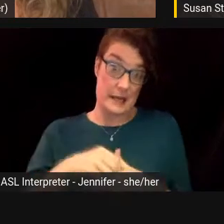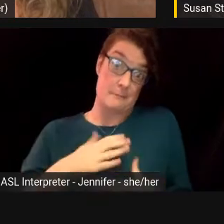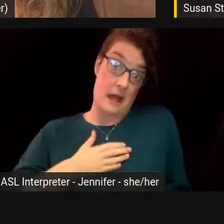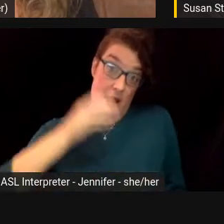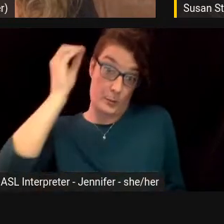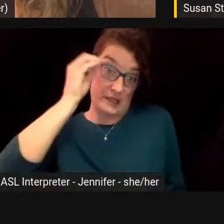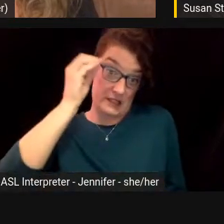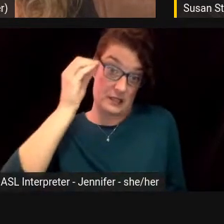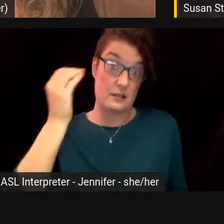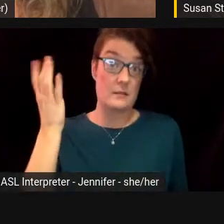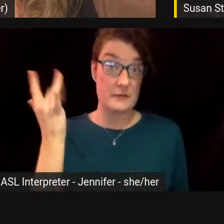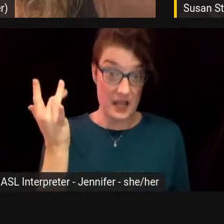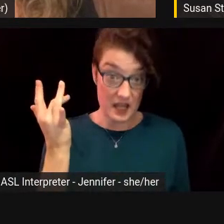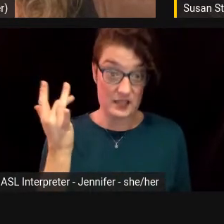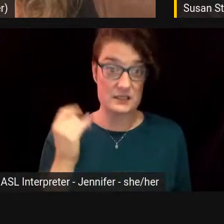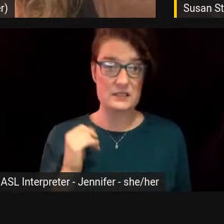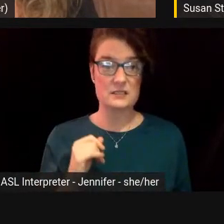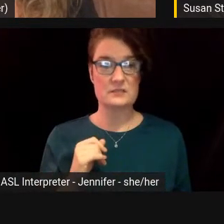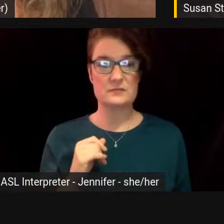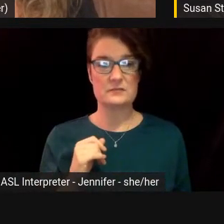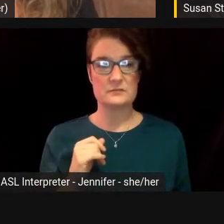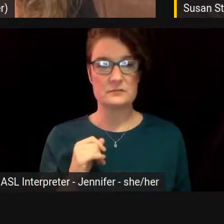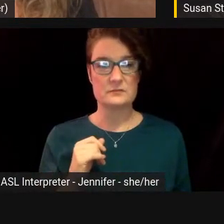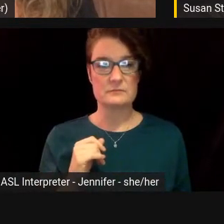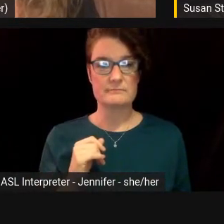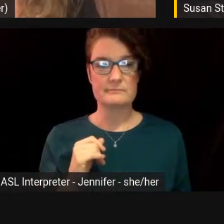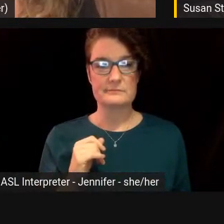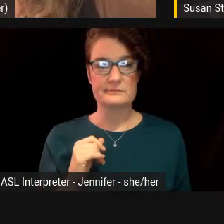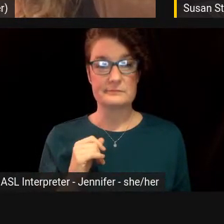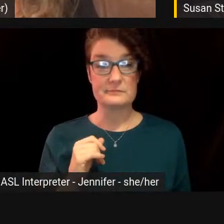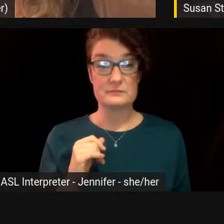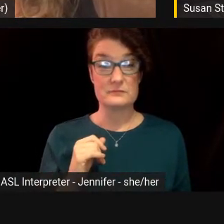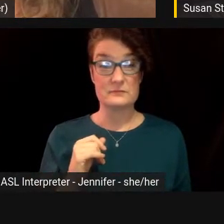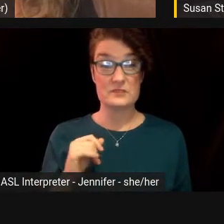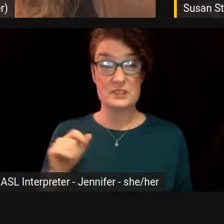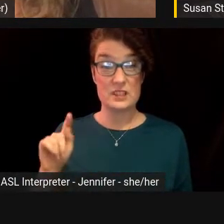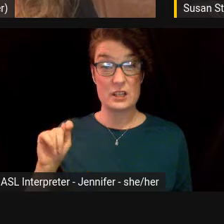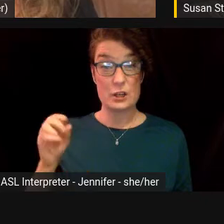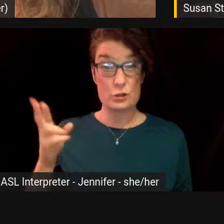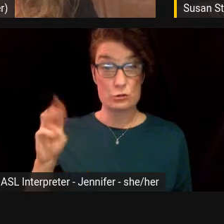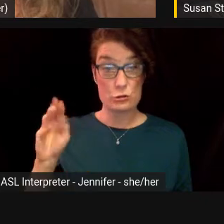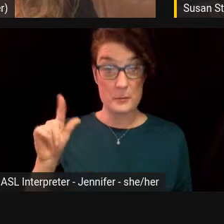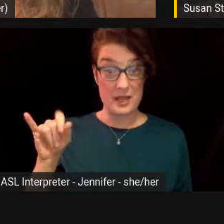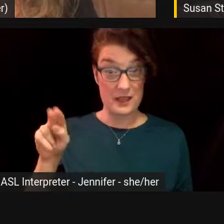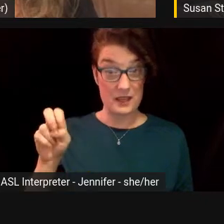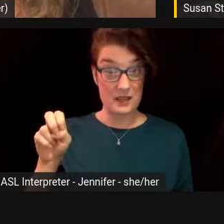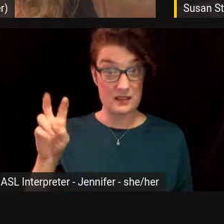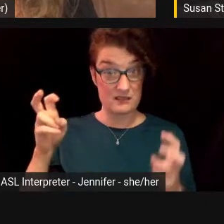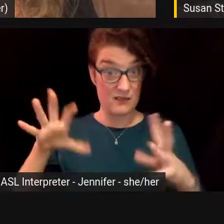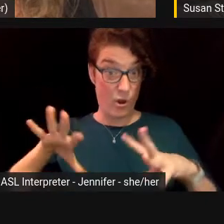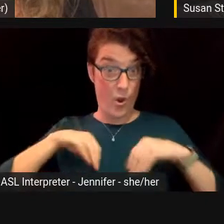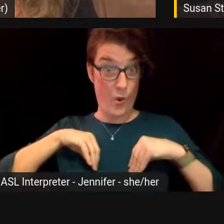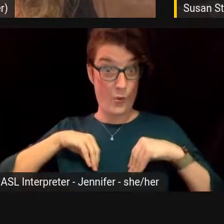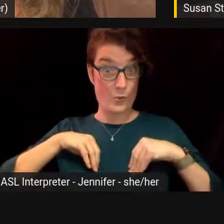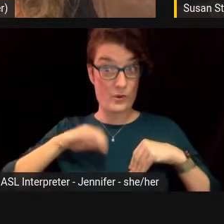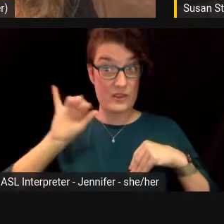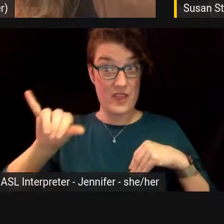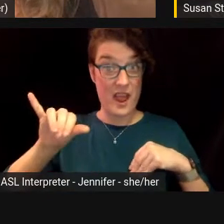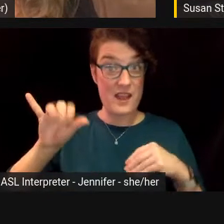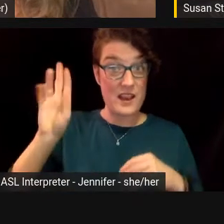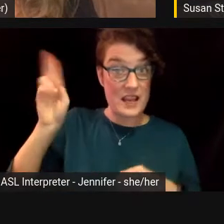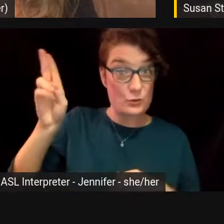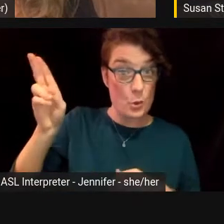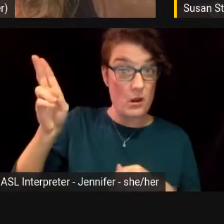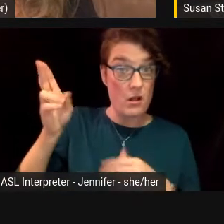it's not like Tourmaline owned some of the archival material that